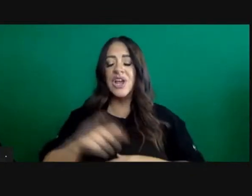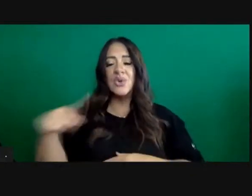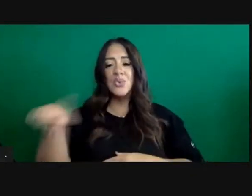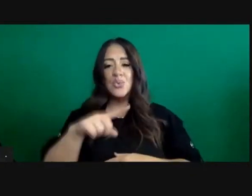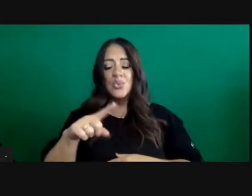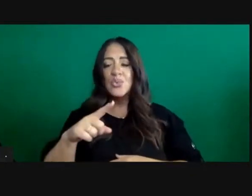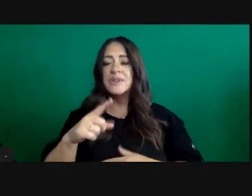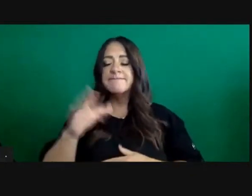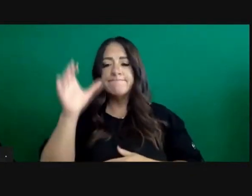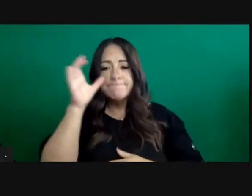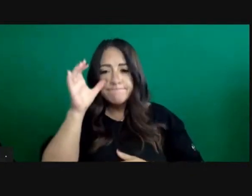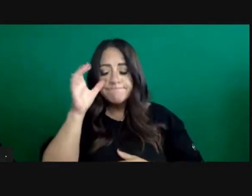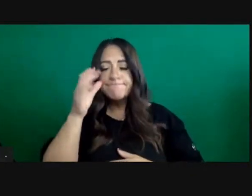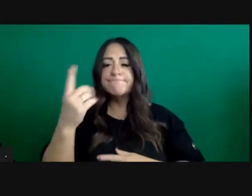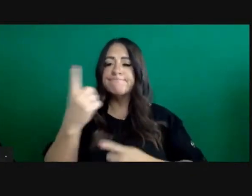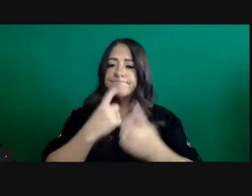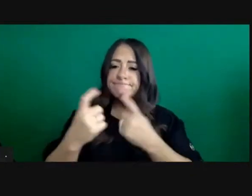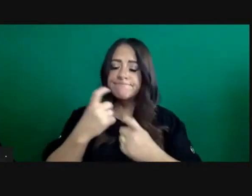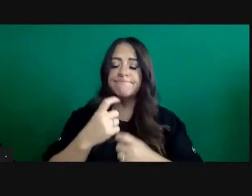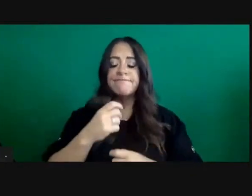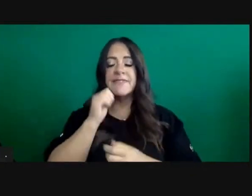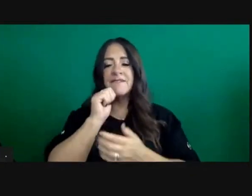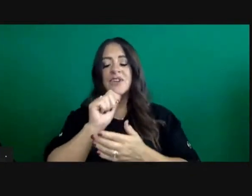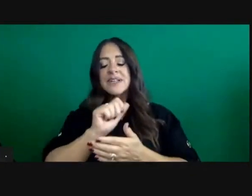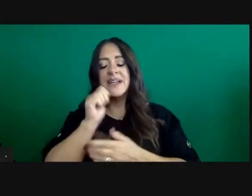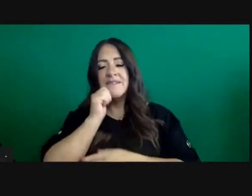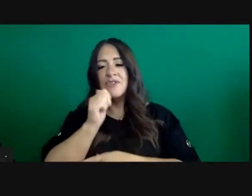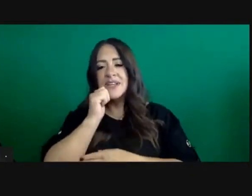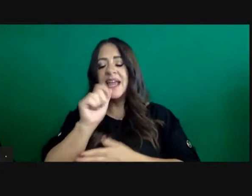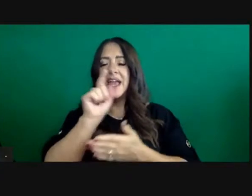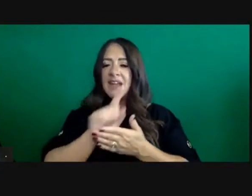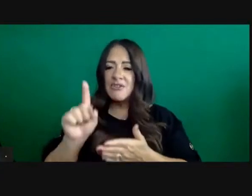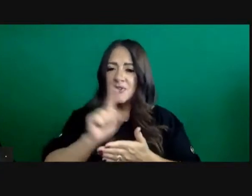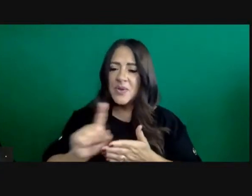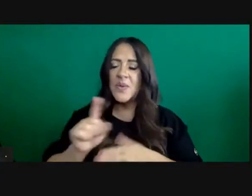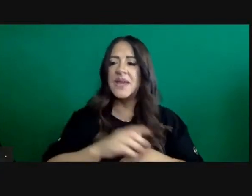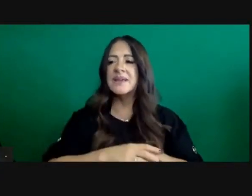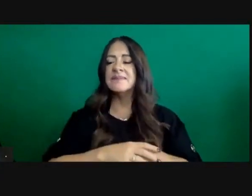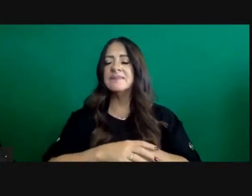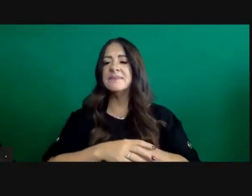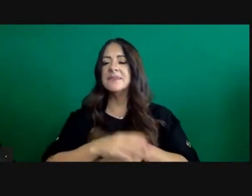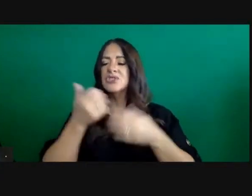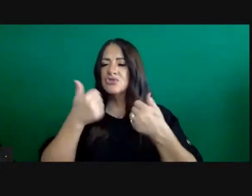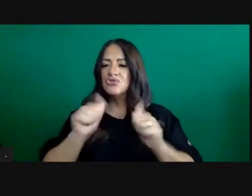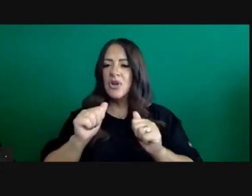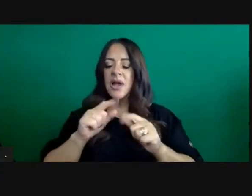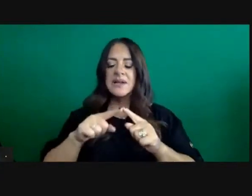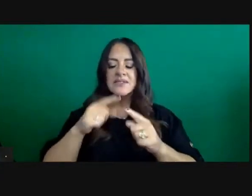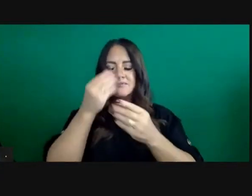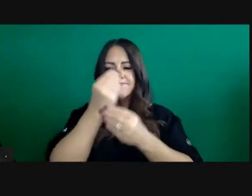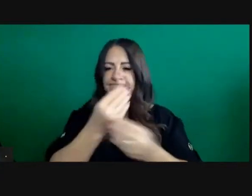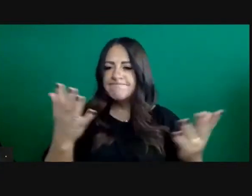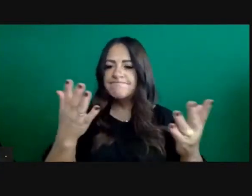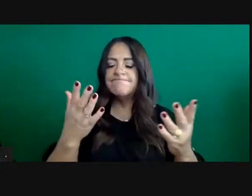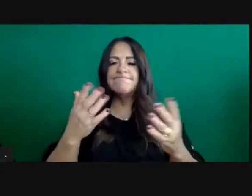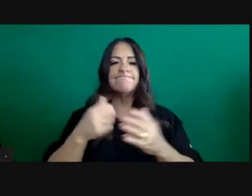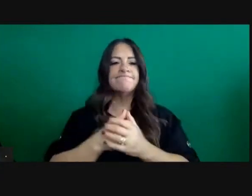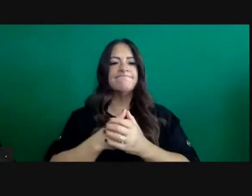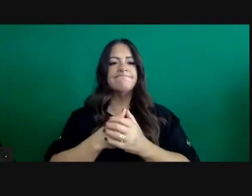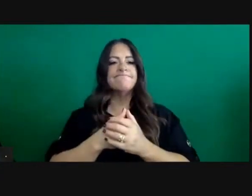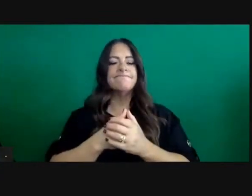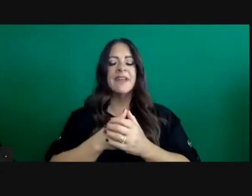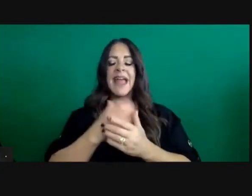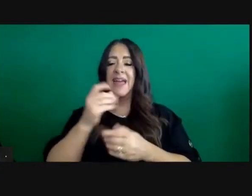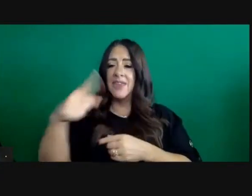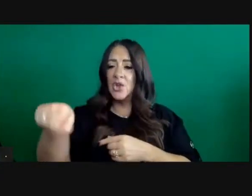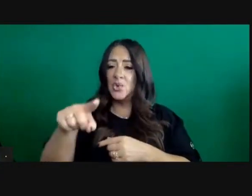day over day, week over week, really work hard to tell a consistent, coherent, clear story to all of